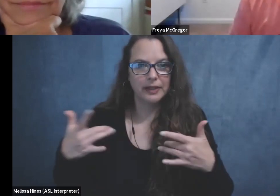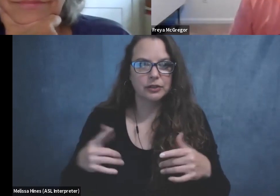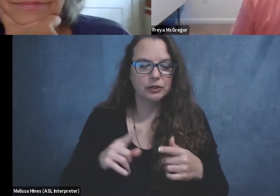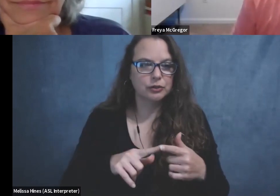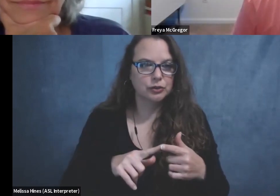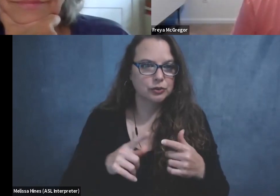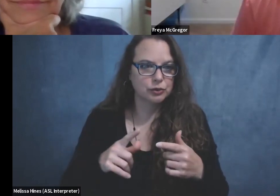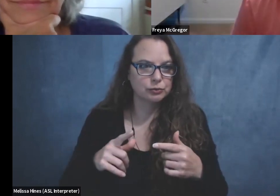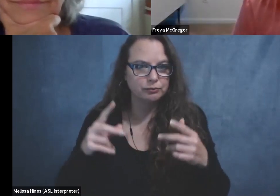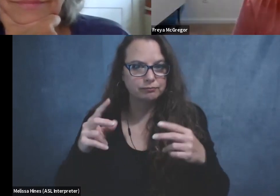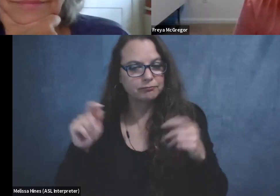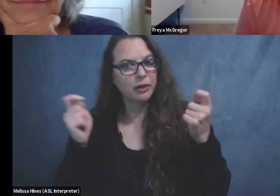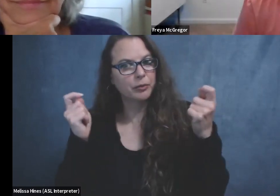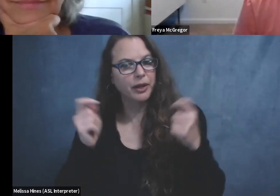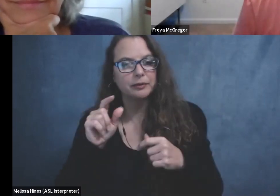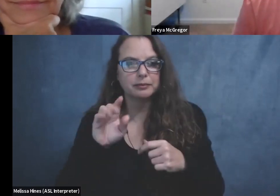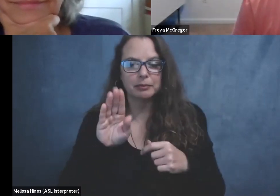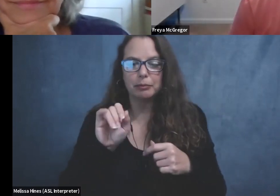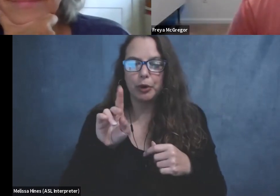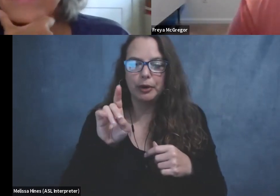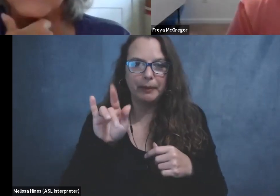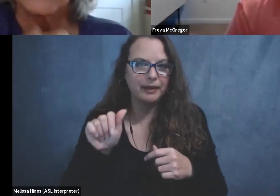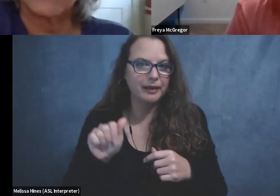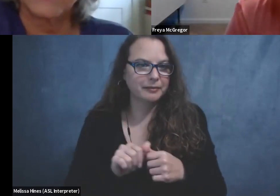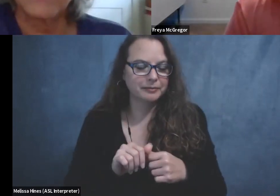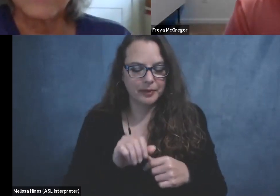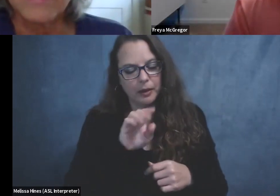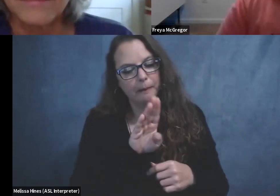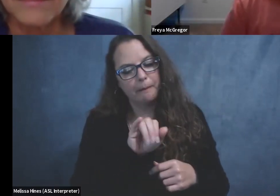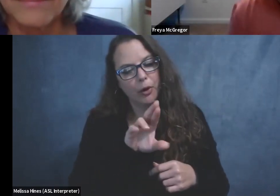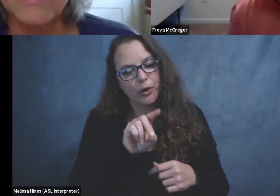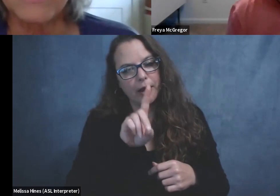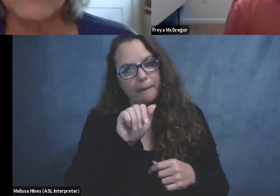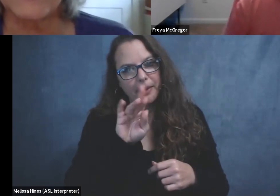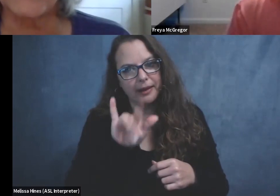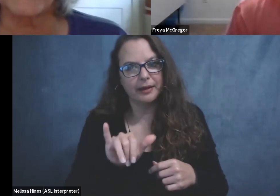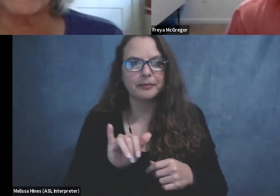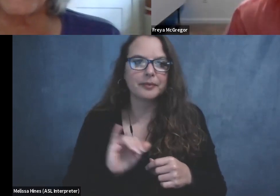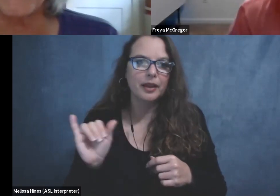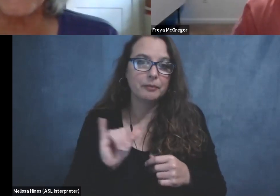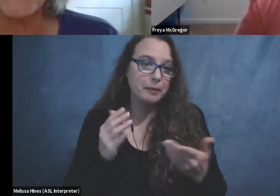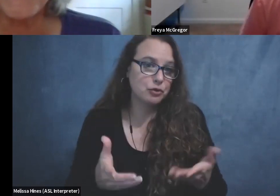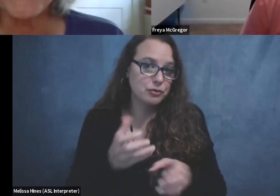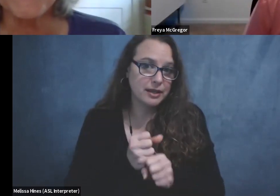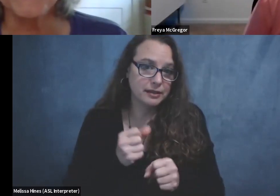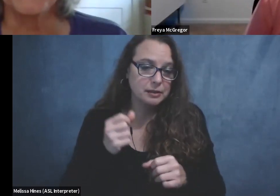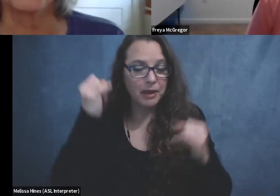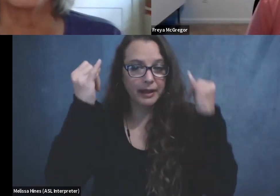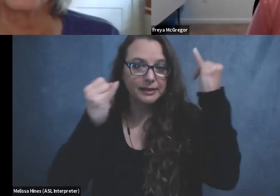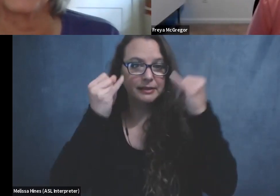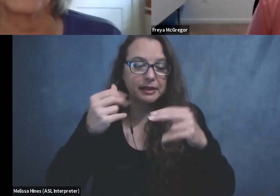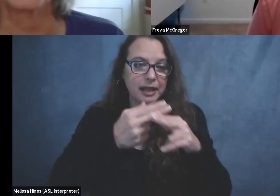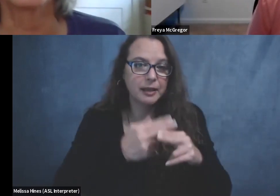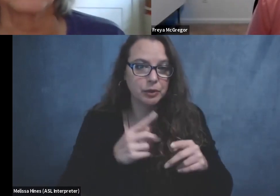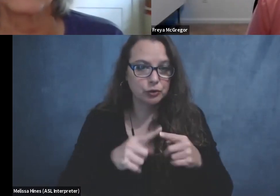apart from all the other great stuff on this webpage that I'm sticking in the chat, you might get some ideas for names to call your, uh, accessible